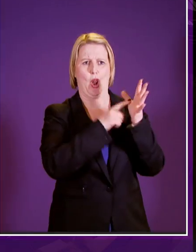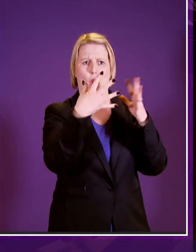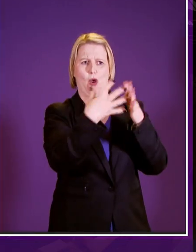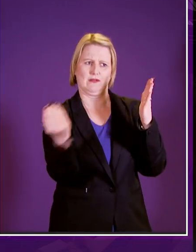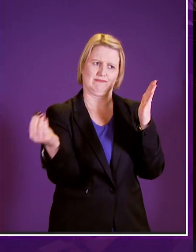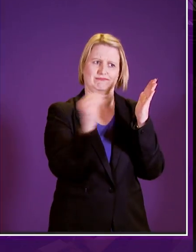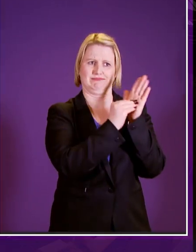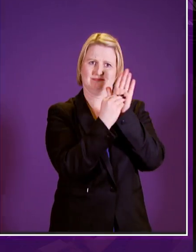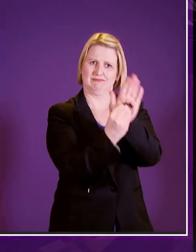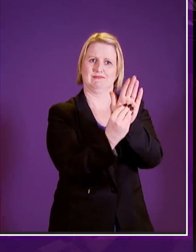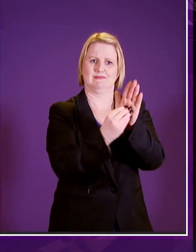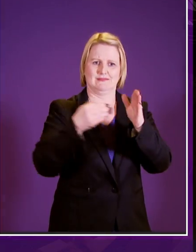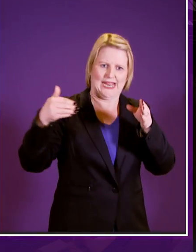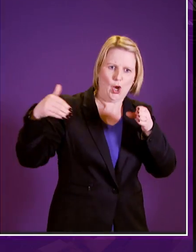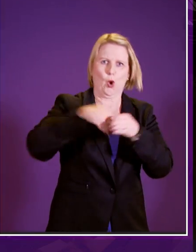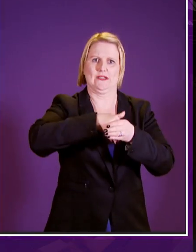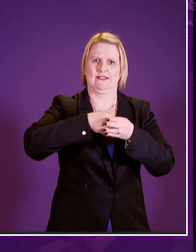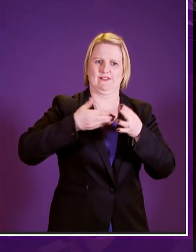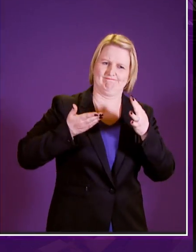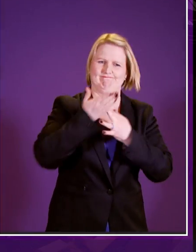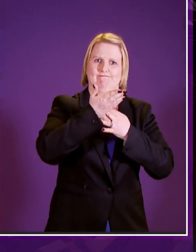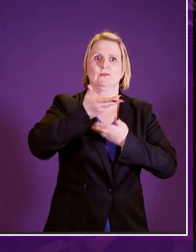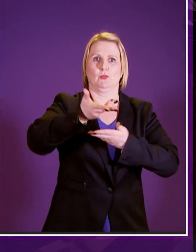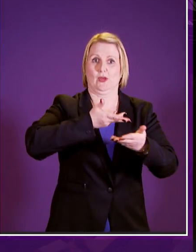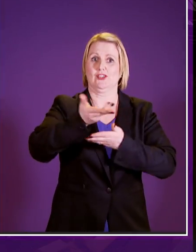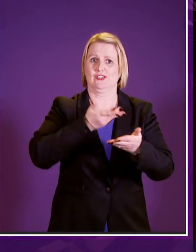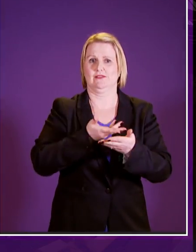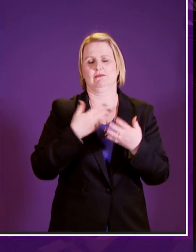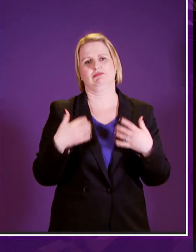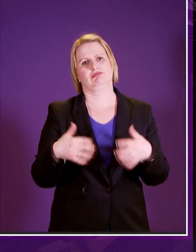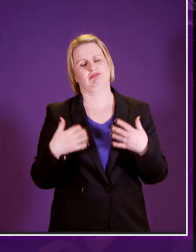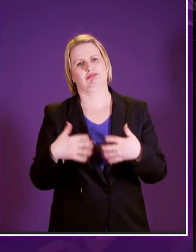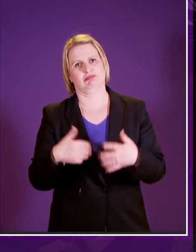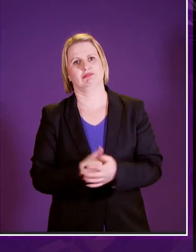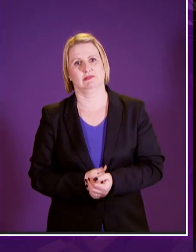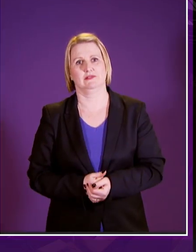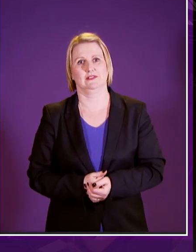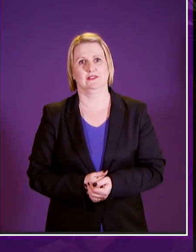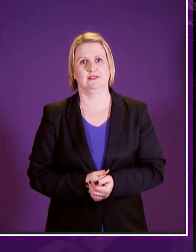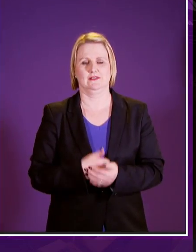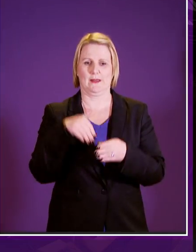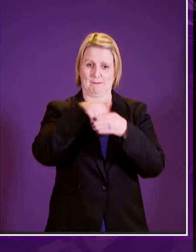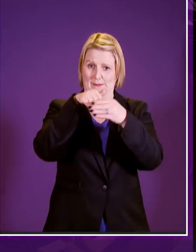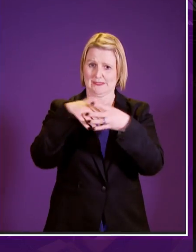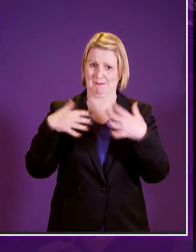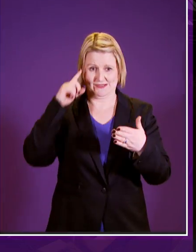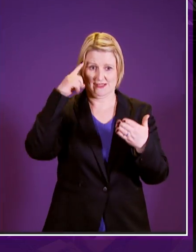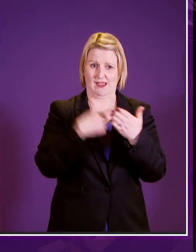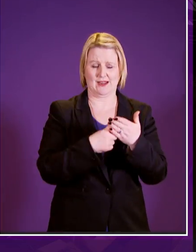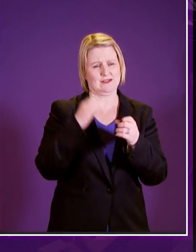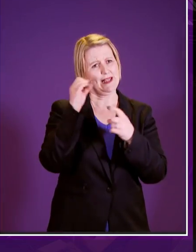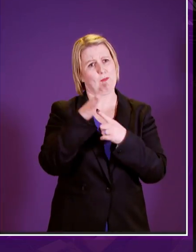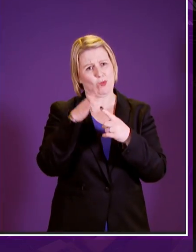anywhere in the united kingdom members have made decisions on some very important and sometimes very